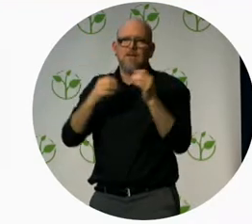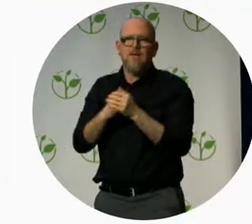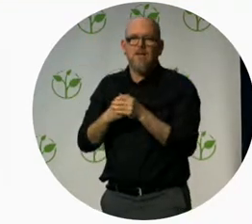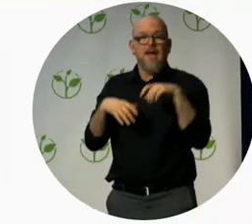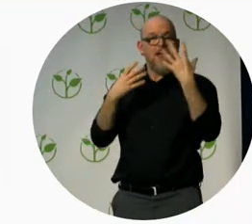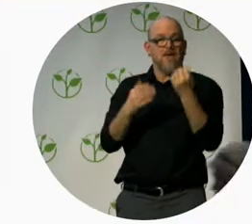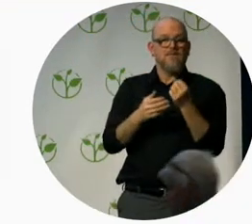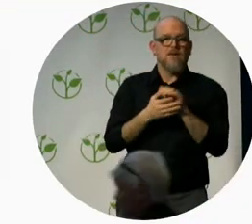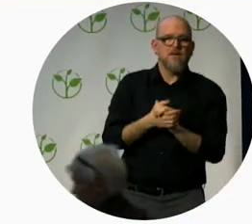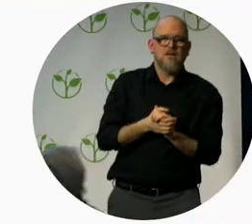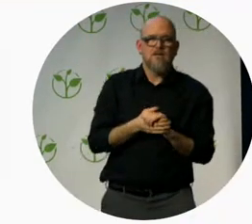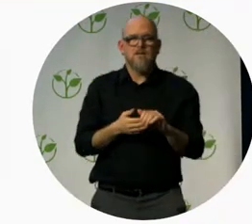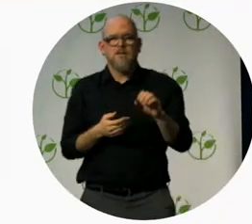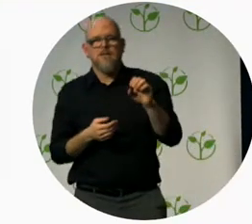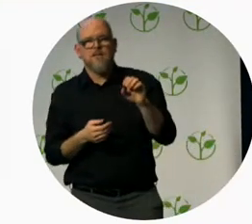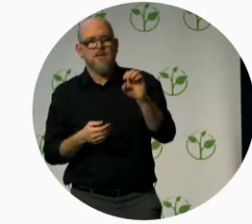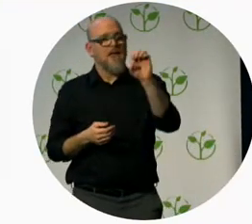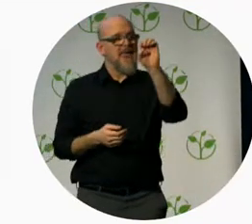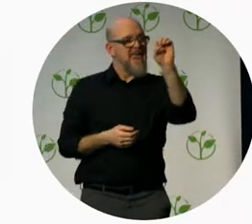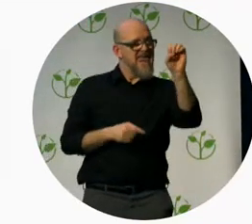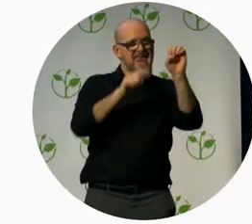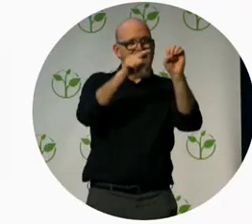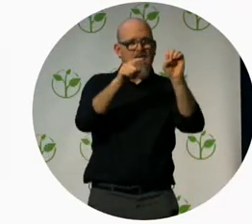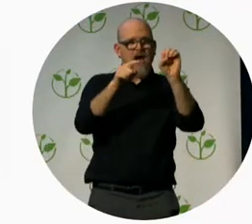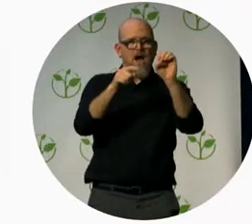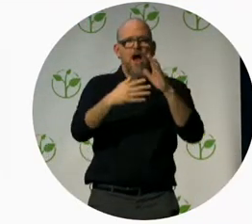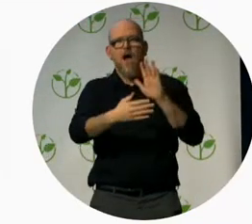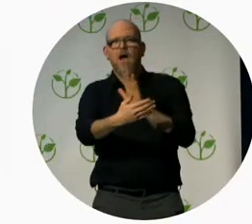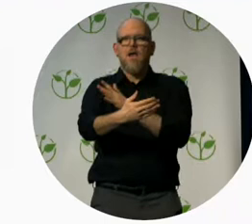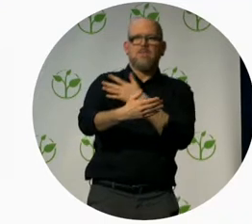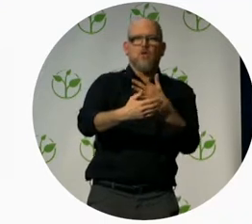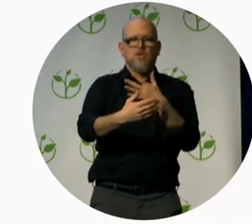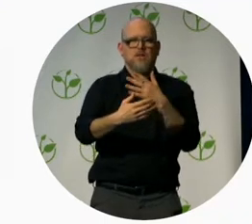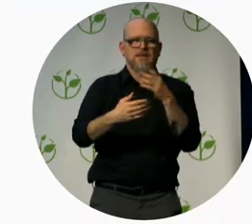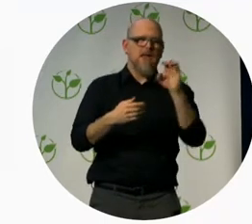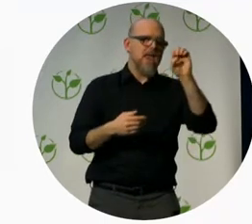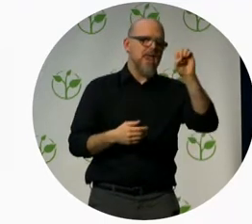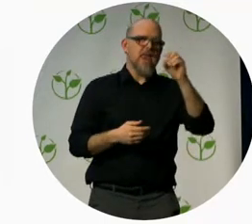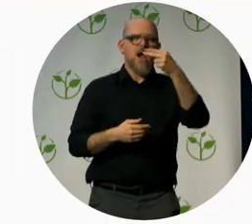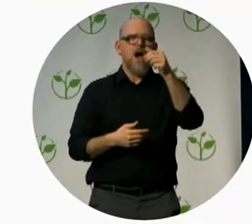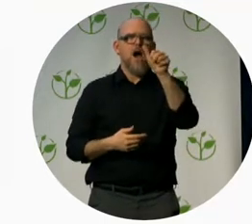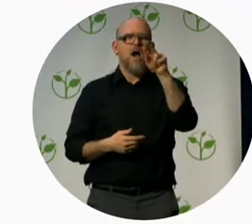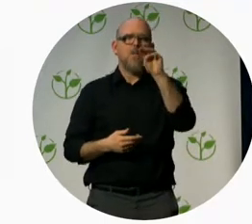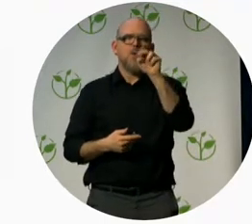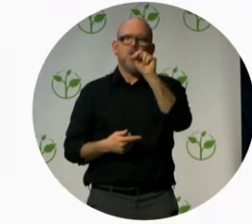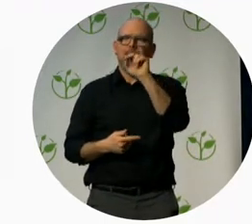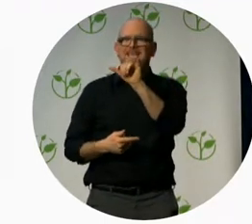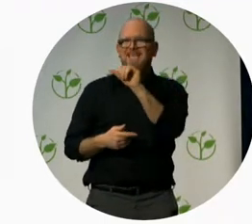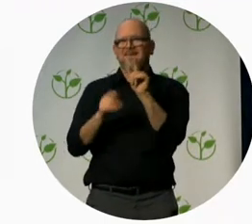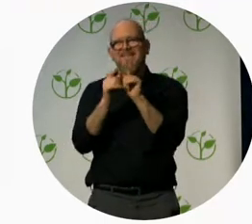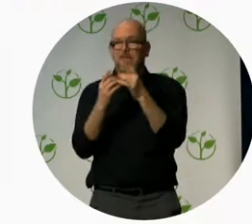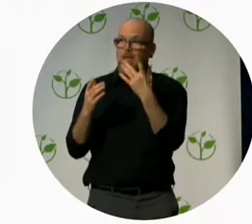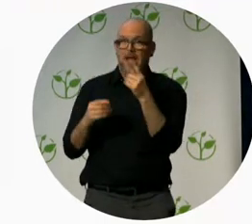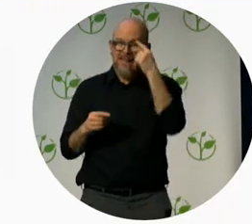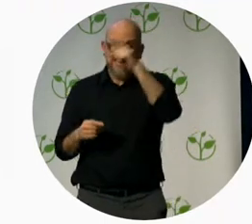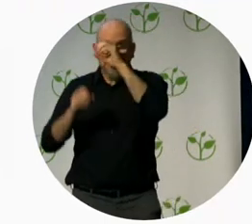personalization algorithm that matched potential mates and that became the inspiration for our own